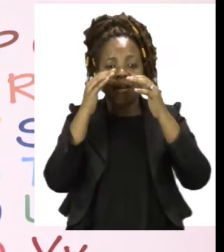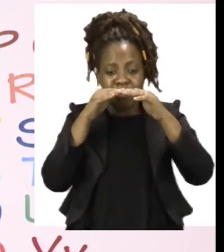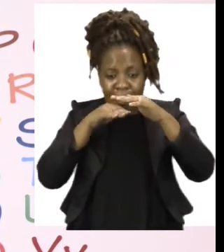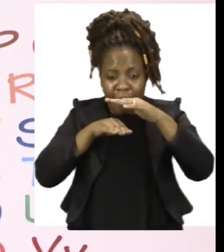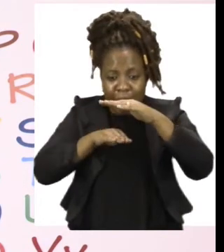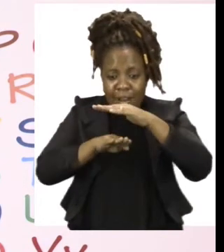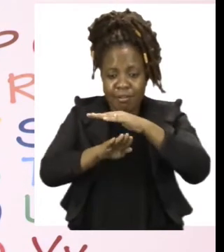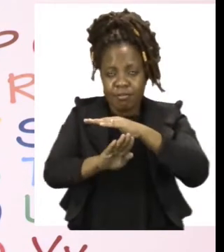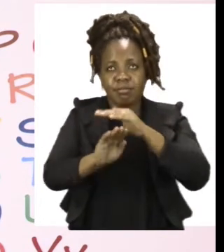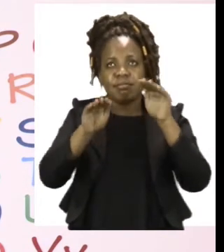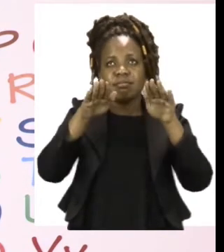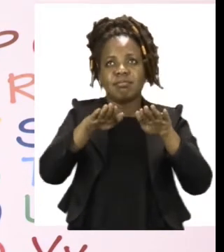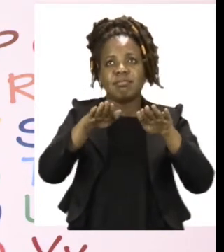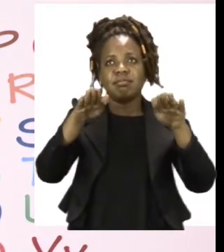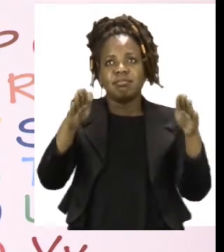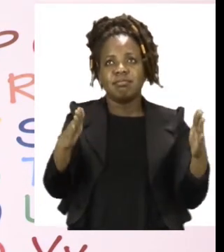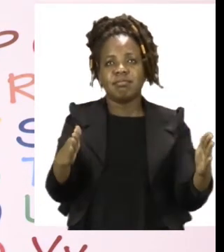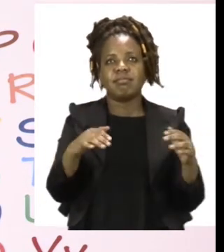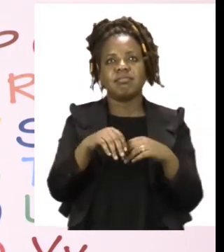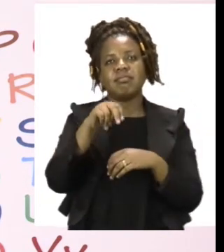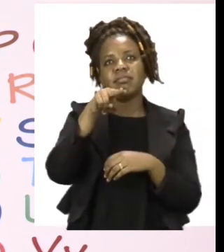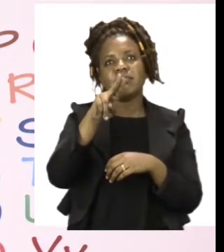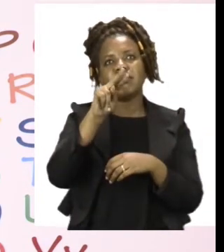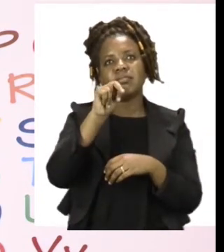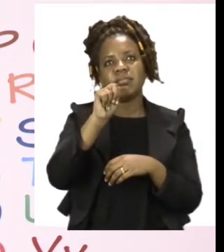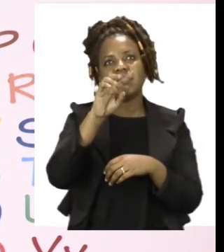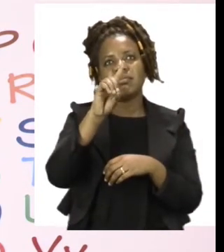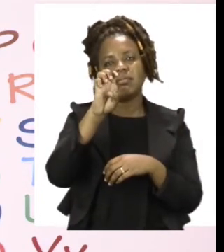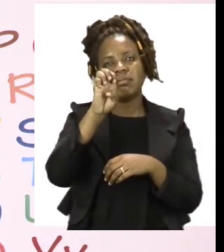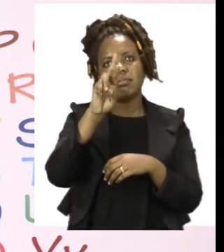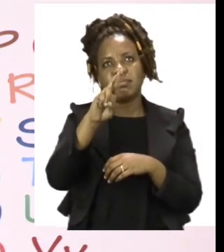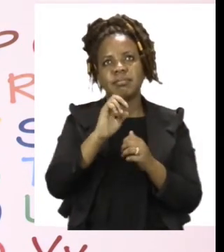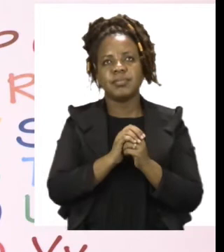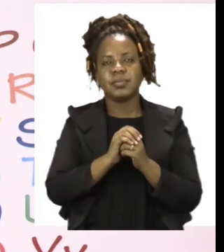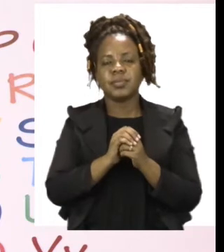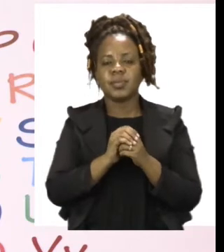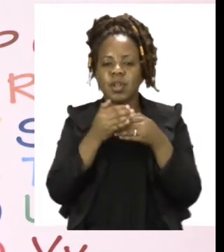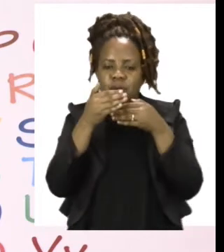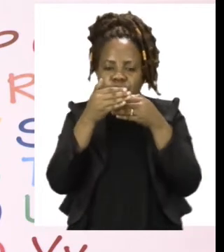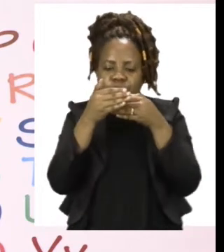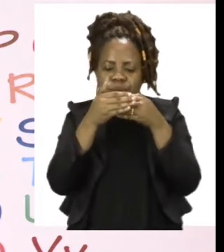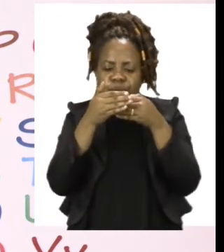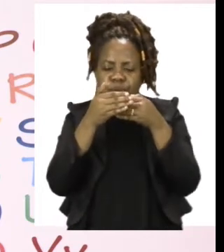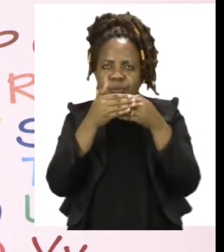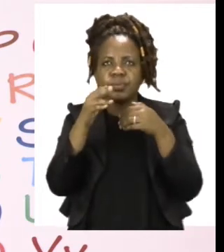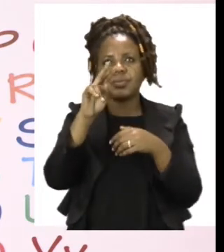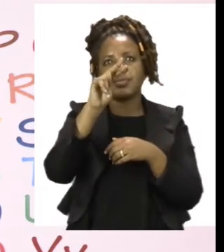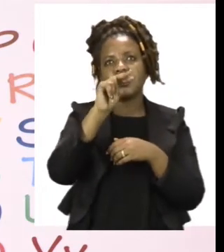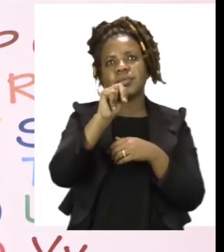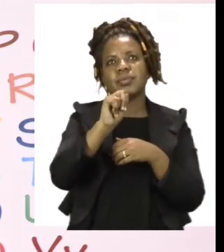table. Under Good job. What about near? The lion